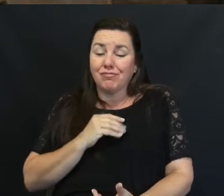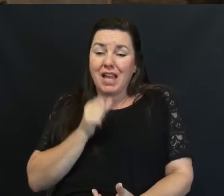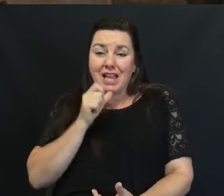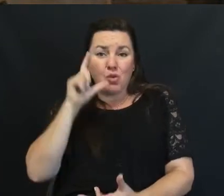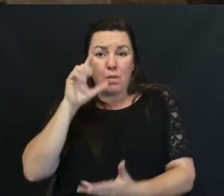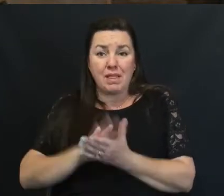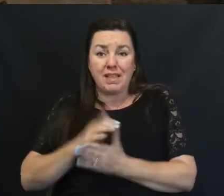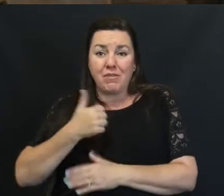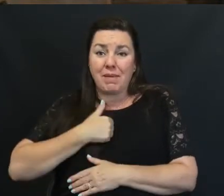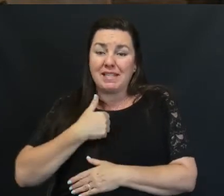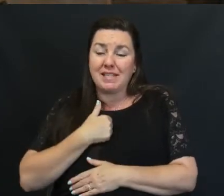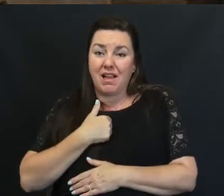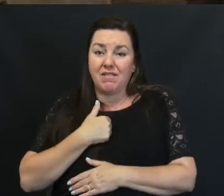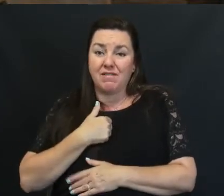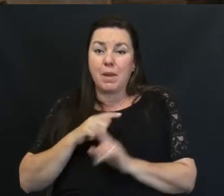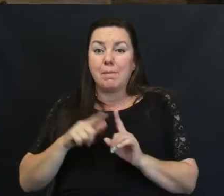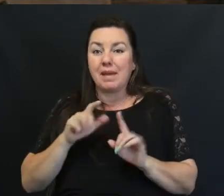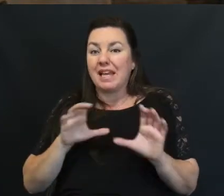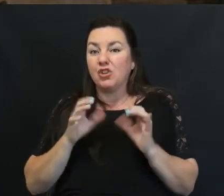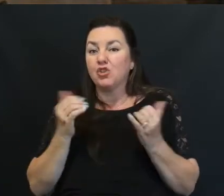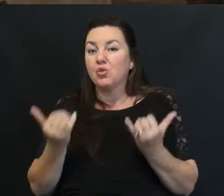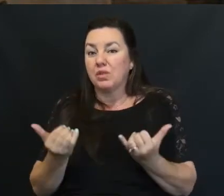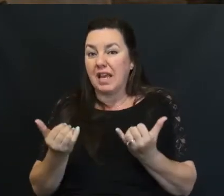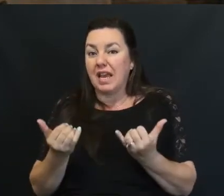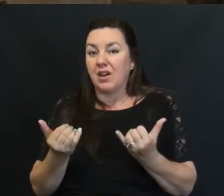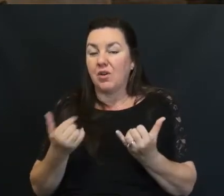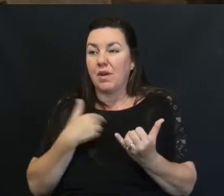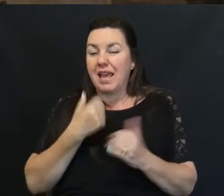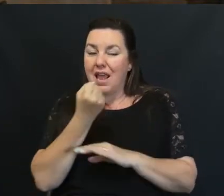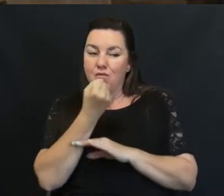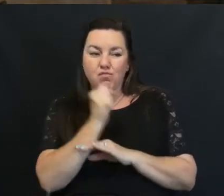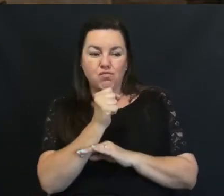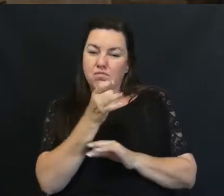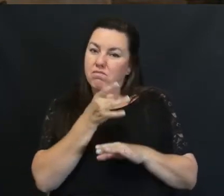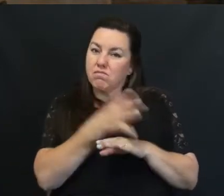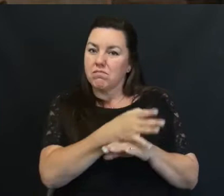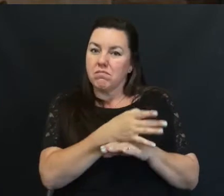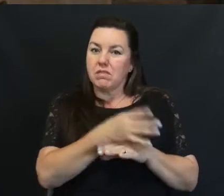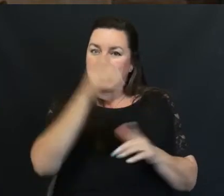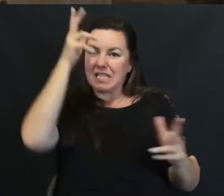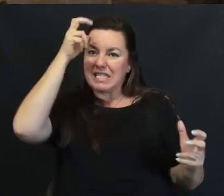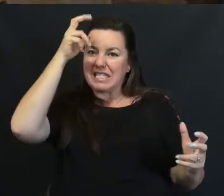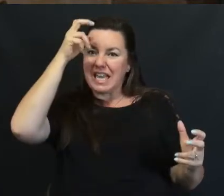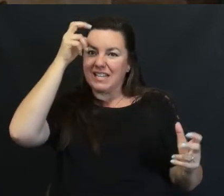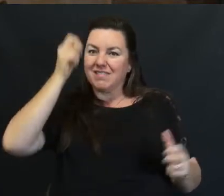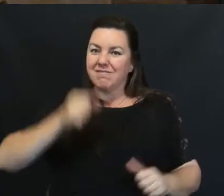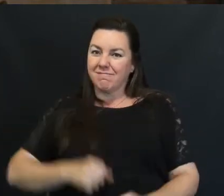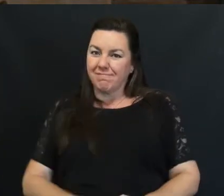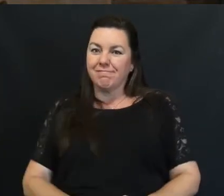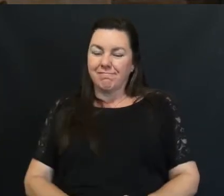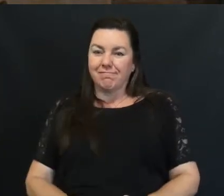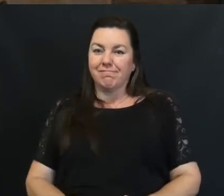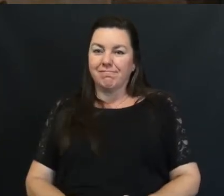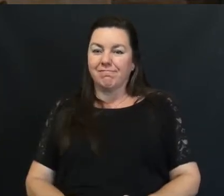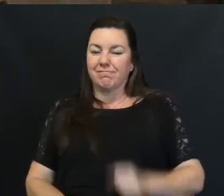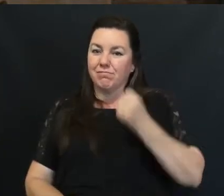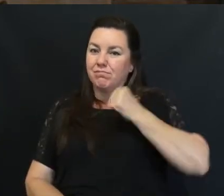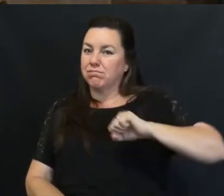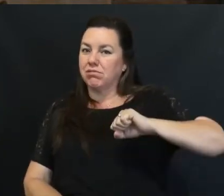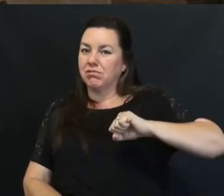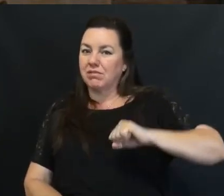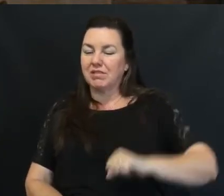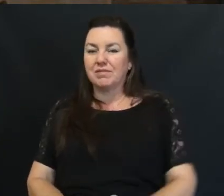believe in myself But I do now And I rebuke you Satan Okay In